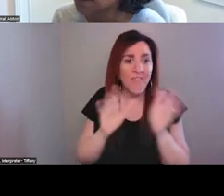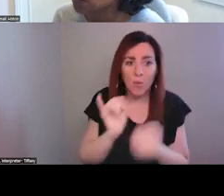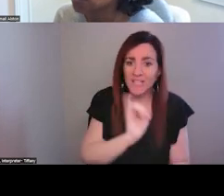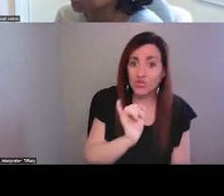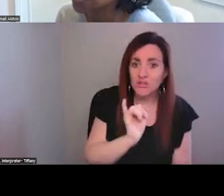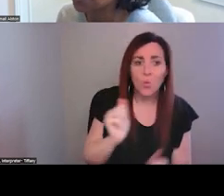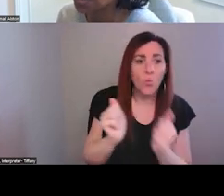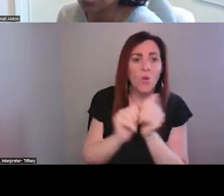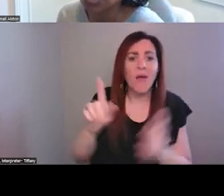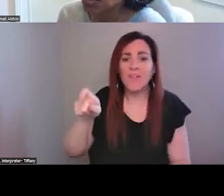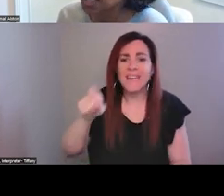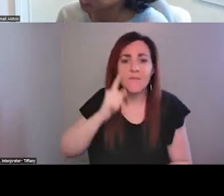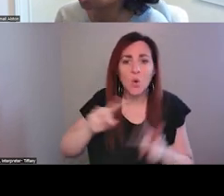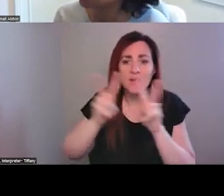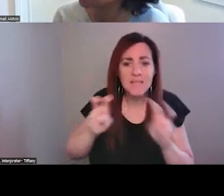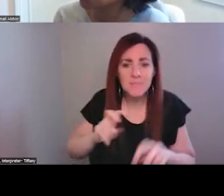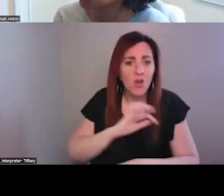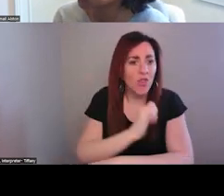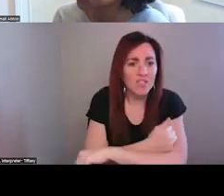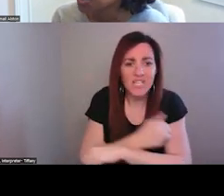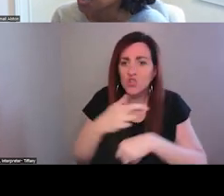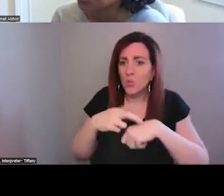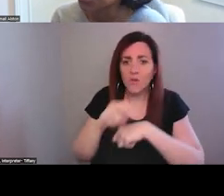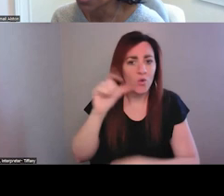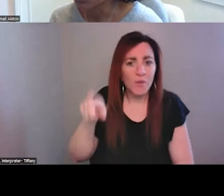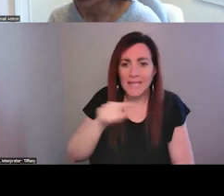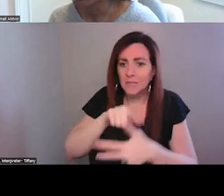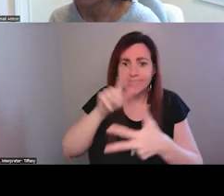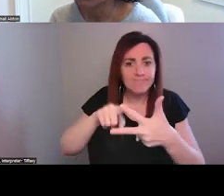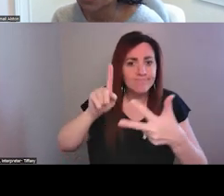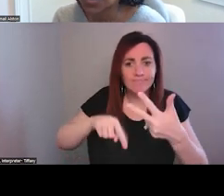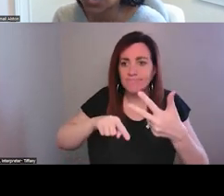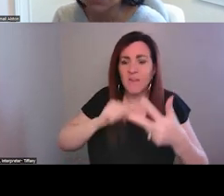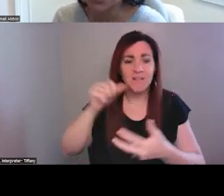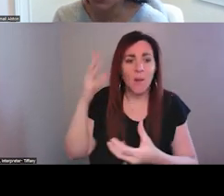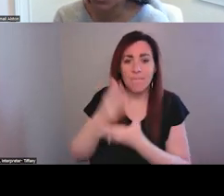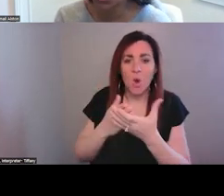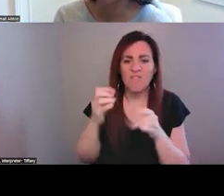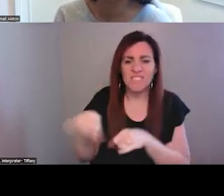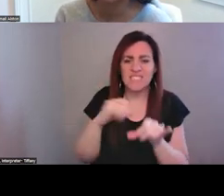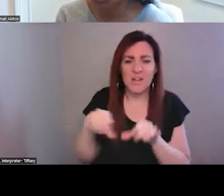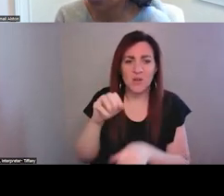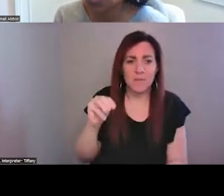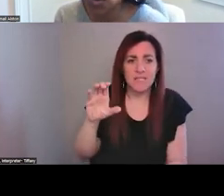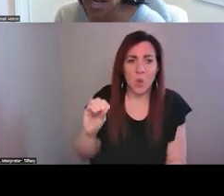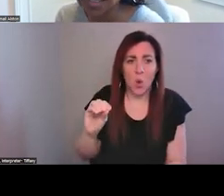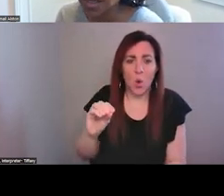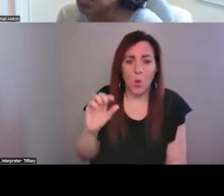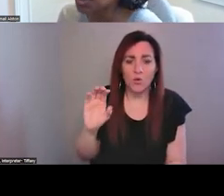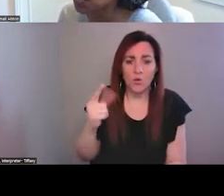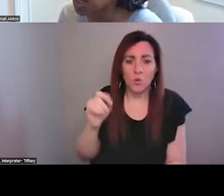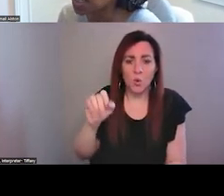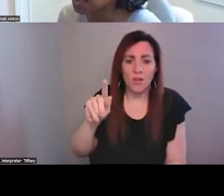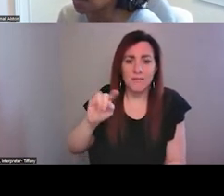the need for an assessment, authorization or referrals. It's not part of the standard kind of MCO utilization review, right?